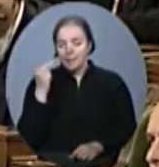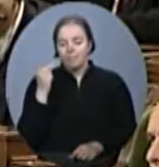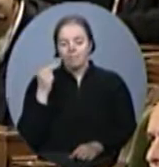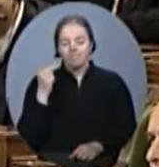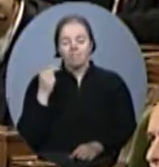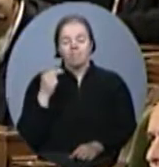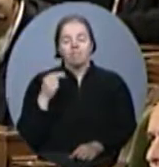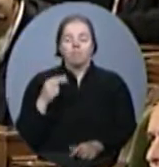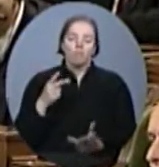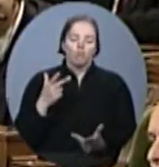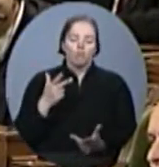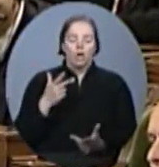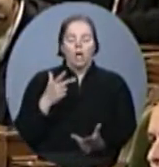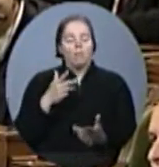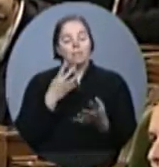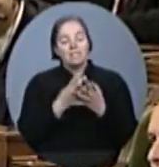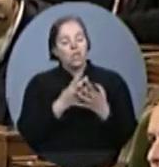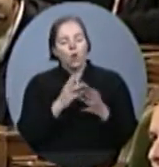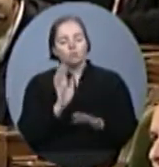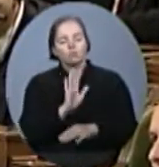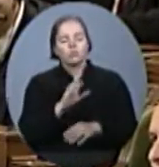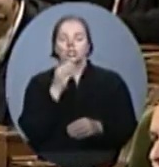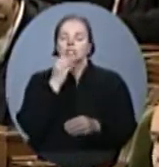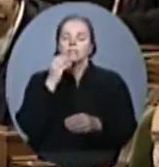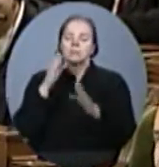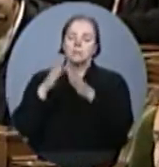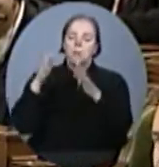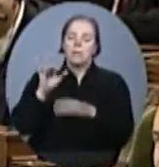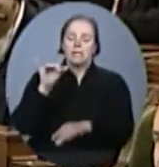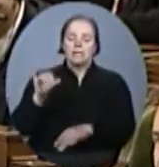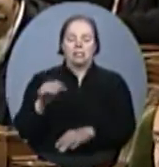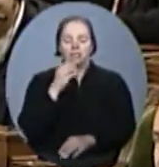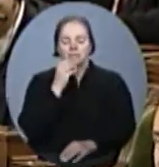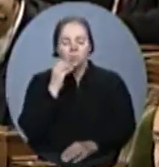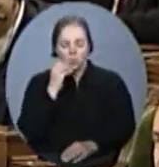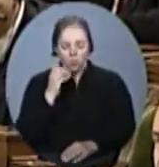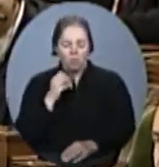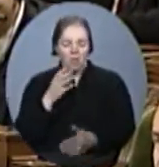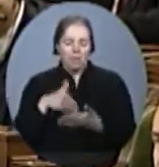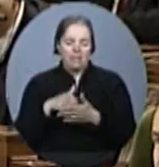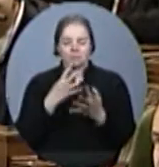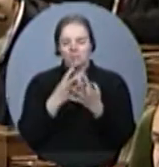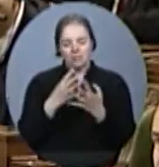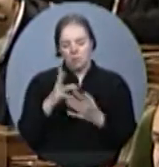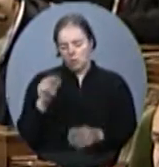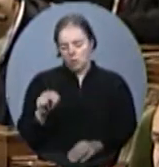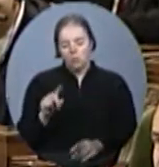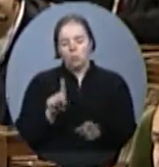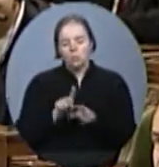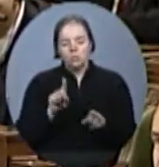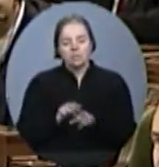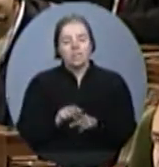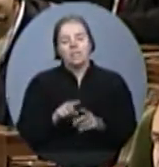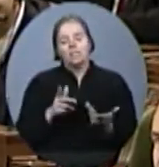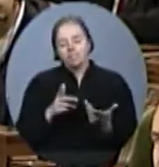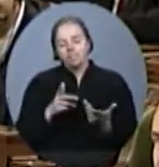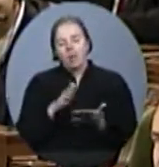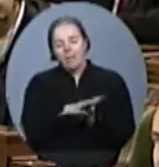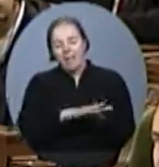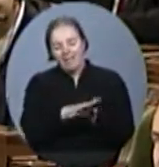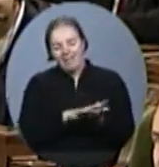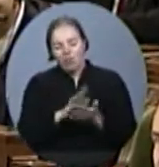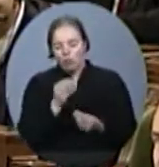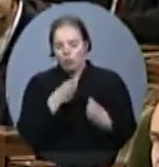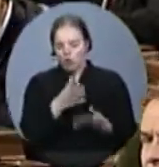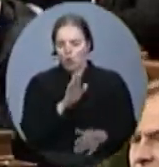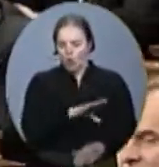homes down. We think it's wrong that pardons are granted almost automatically. Mr. Speaker, Canadians can be assured